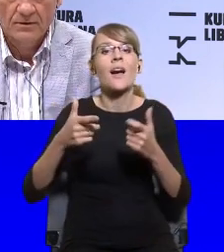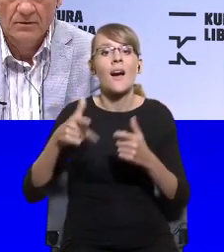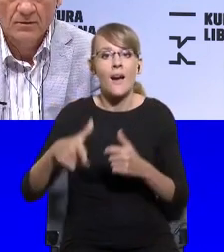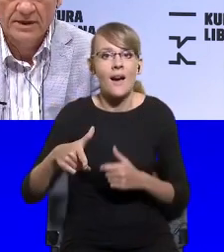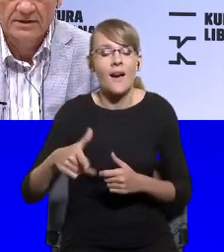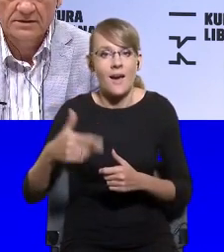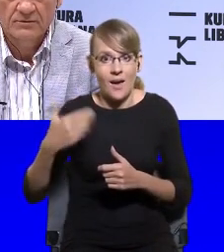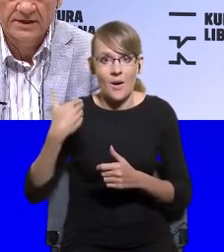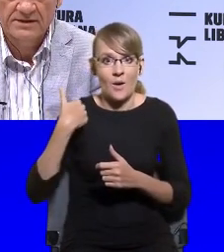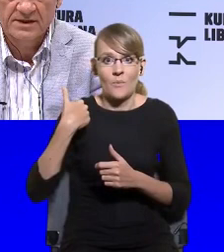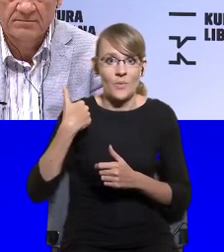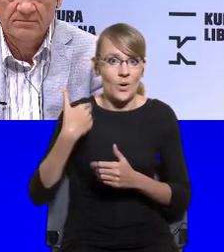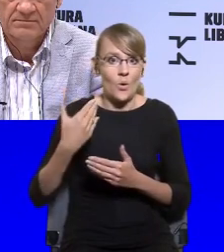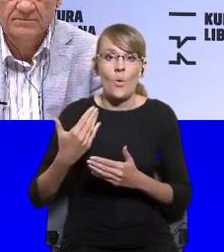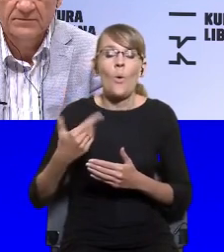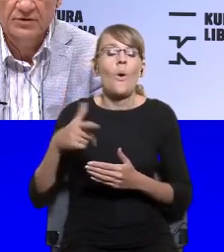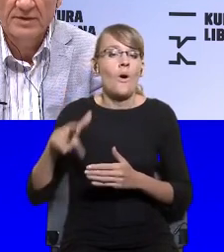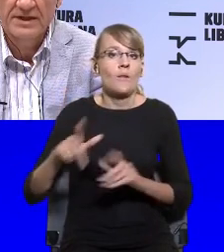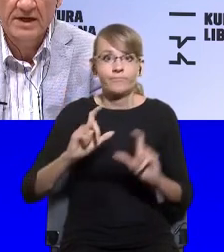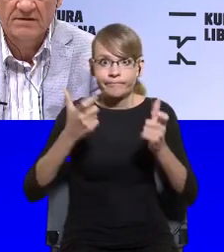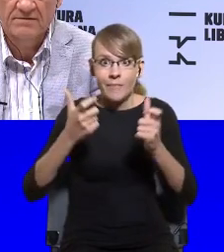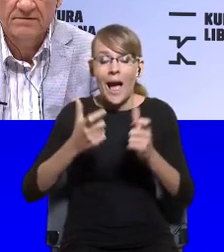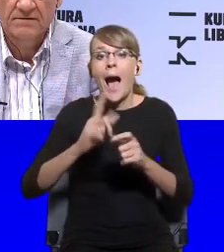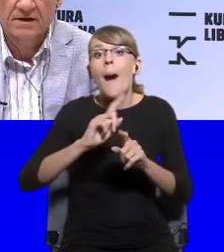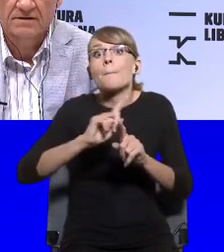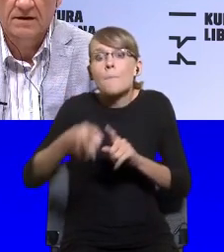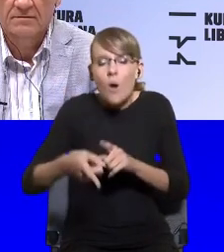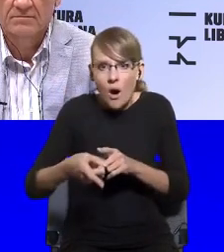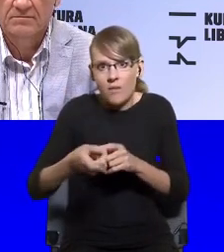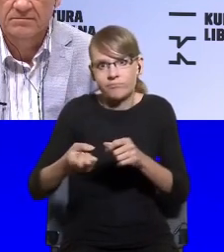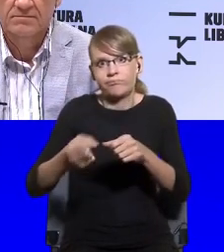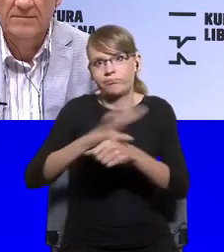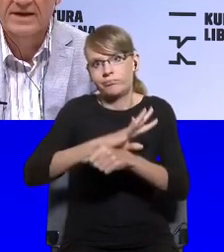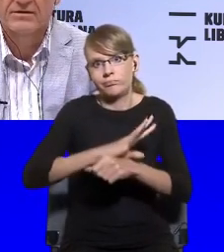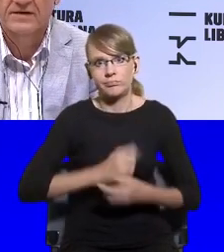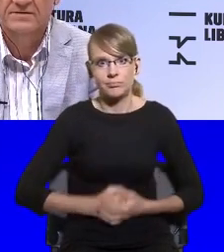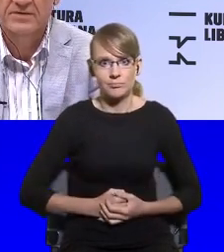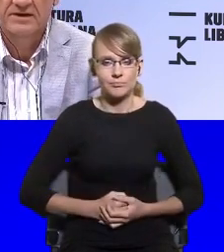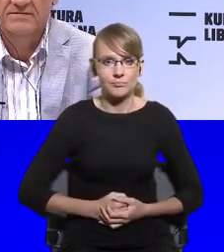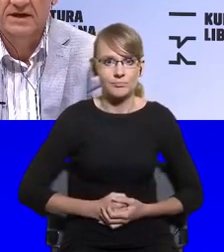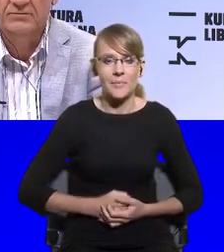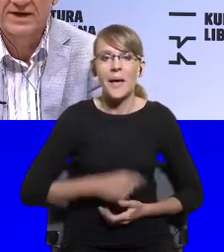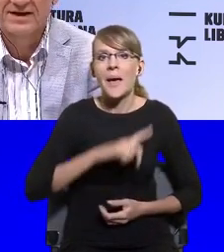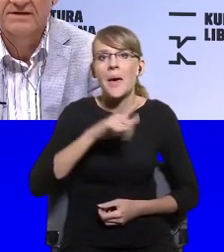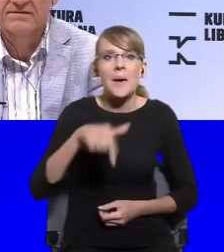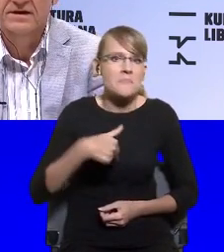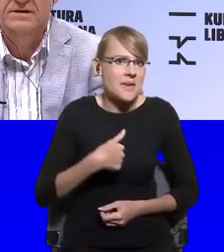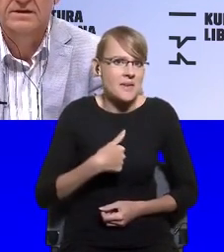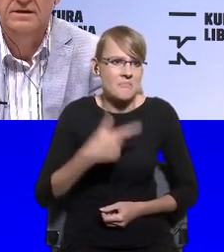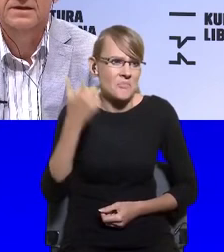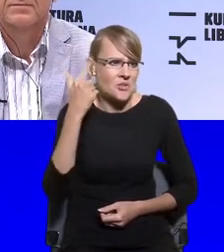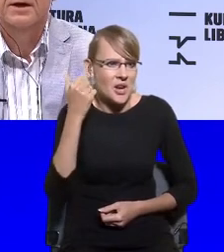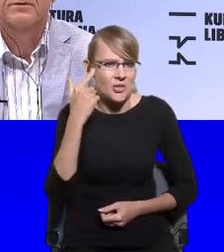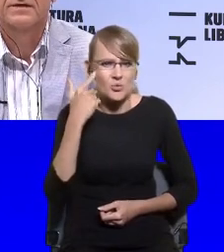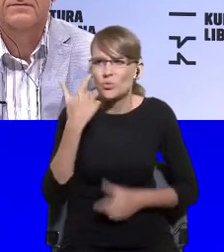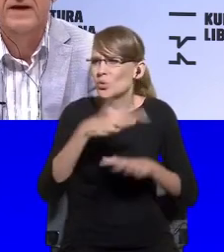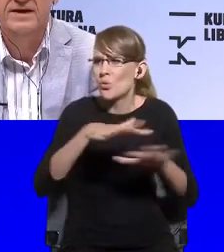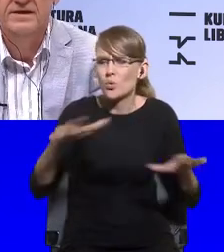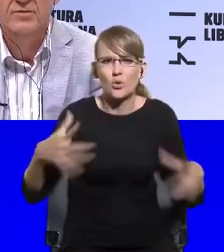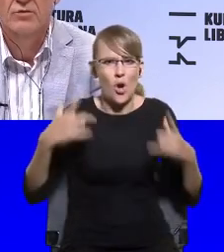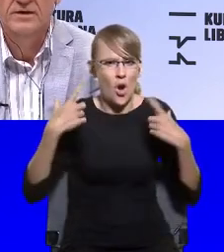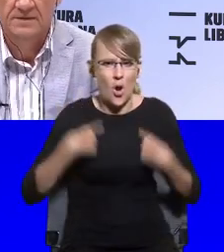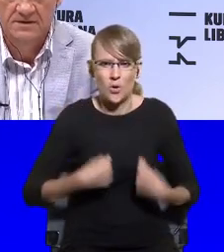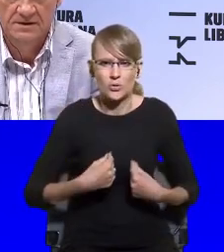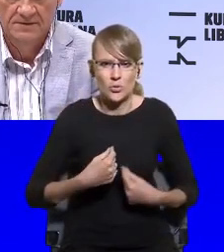And we seem to believe, I think many of us believe, that we are living in some kind of a